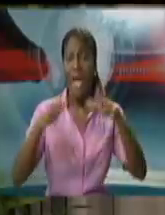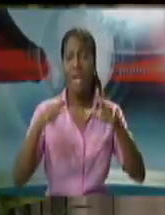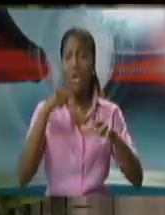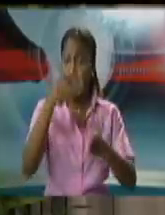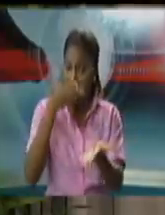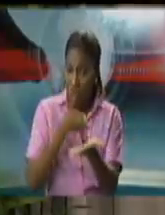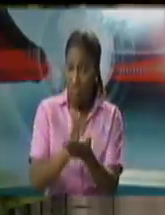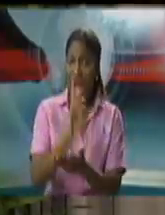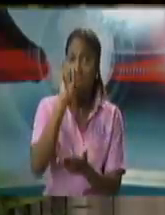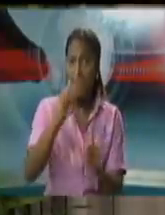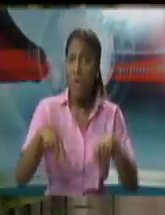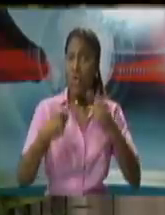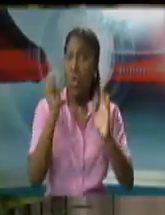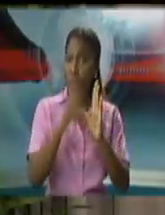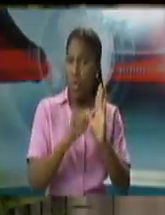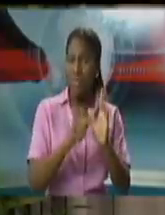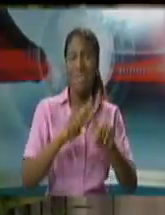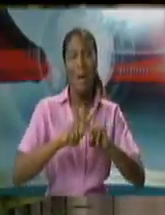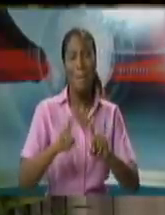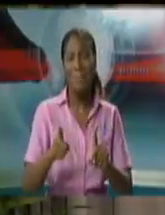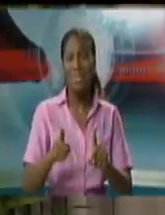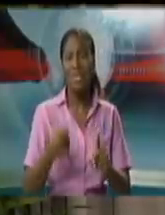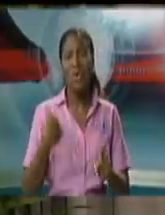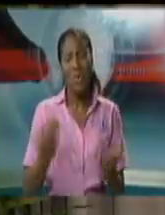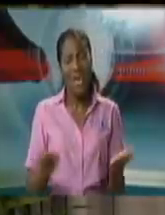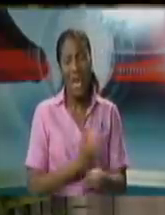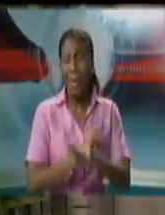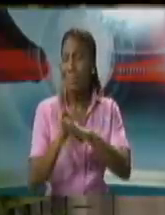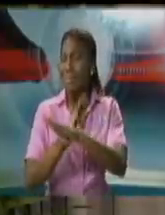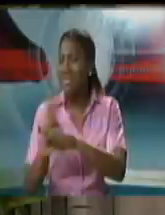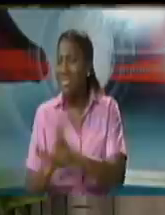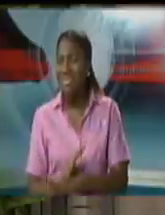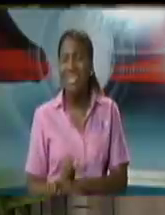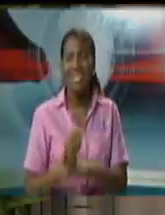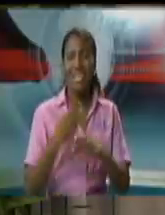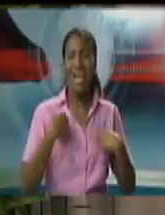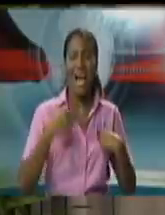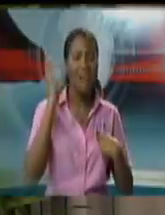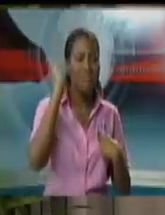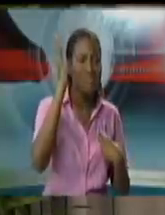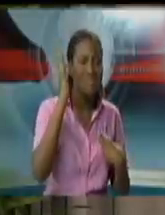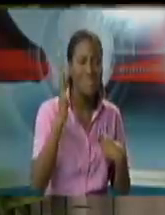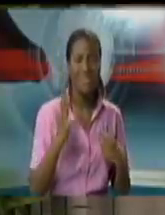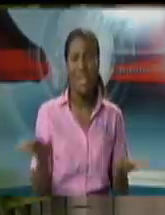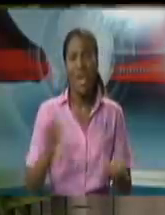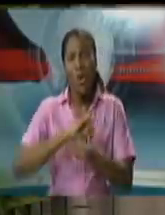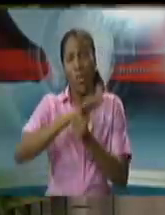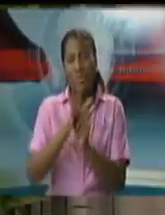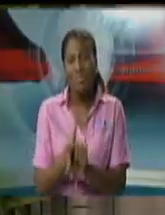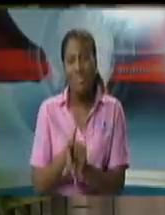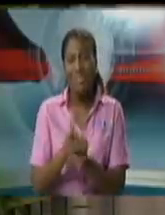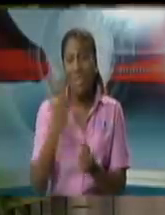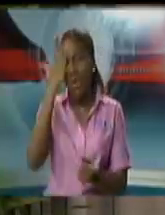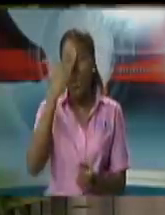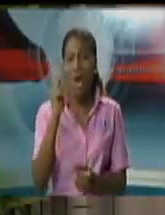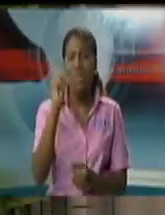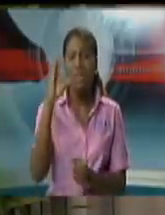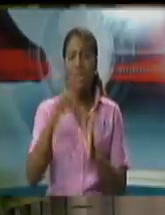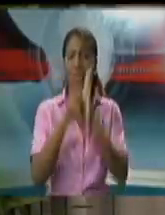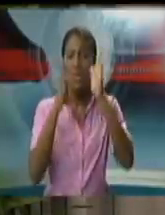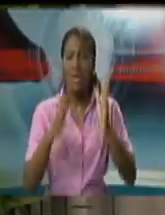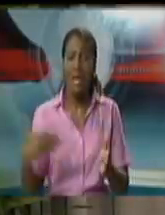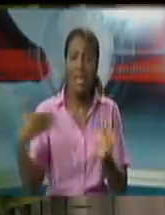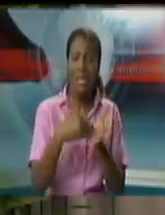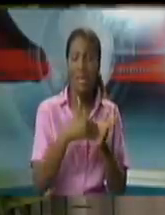have been extremely busy, involved in public holiday, weekend hearings, etc. Mr. Ram Logan has been equally busy